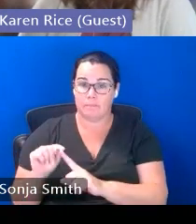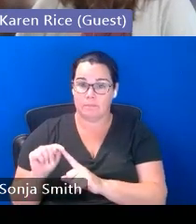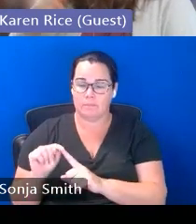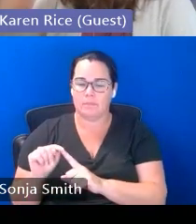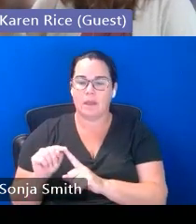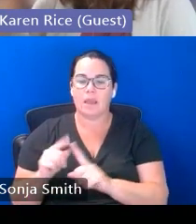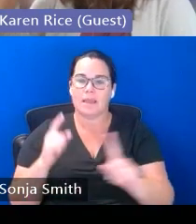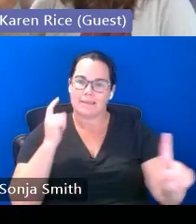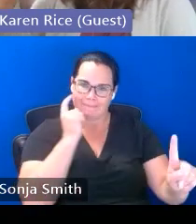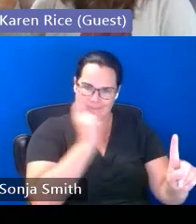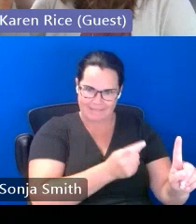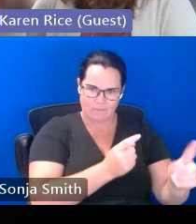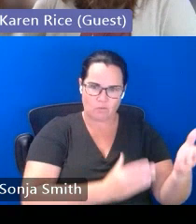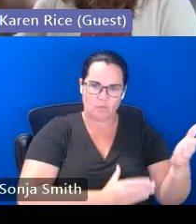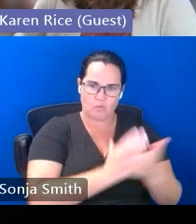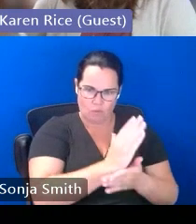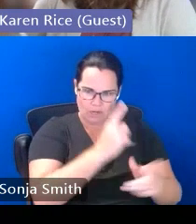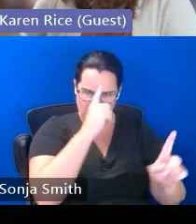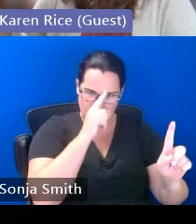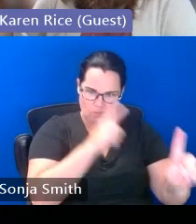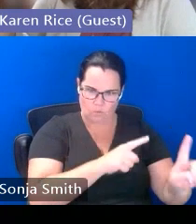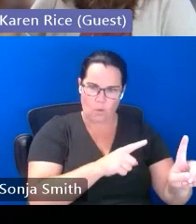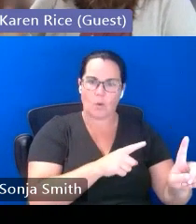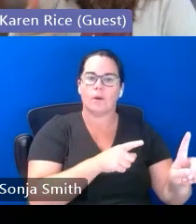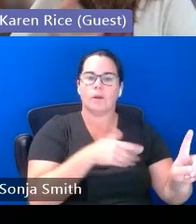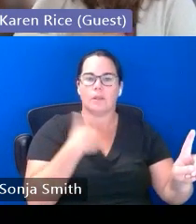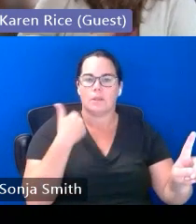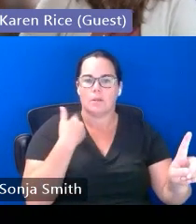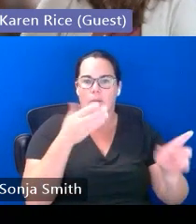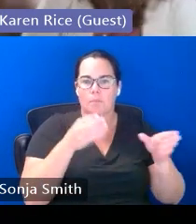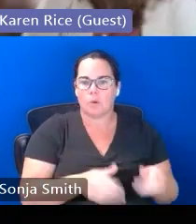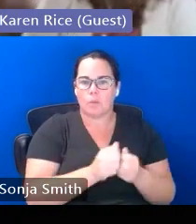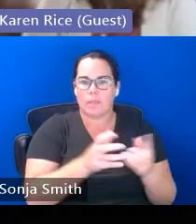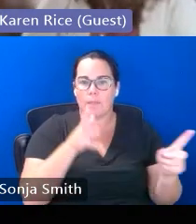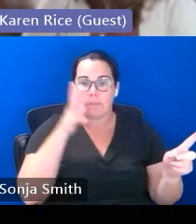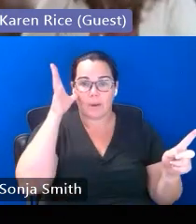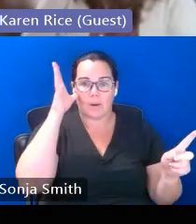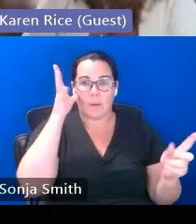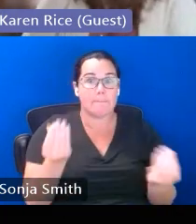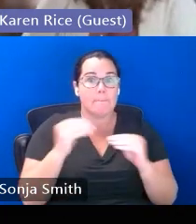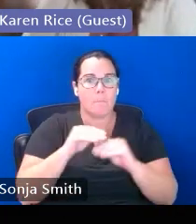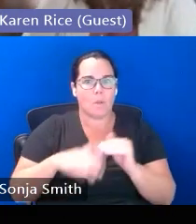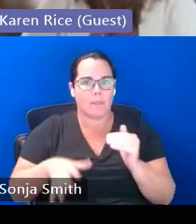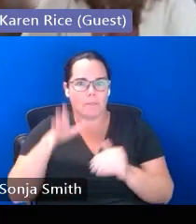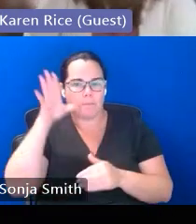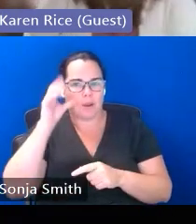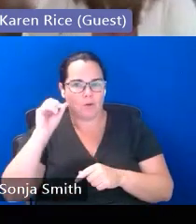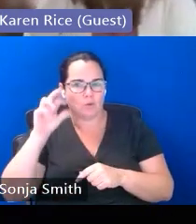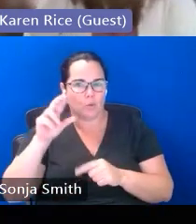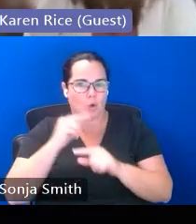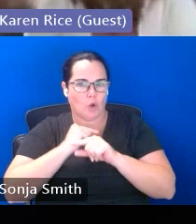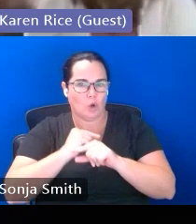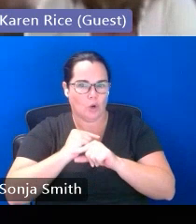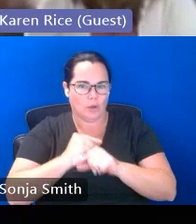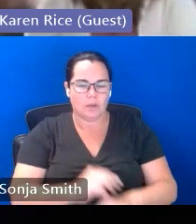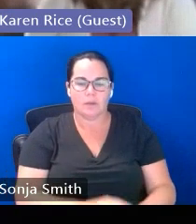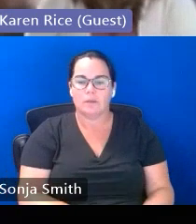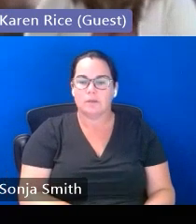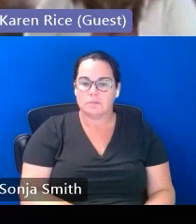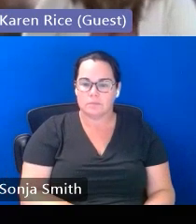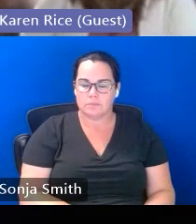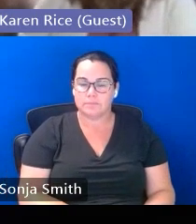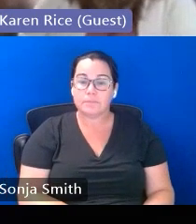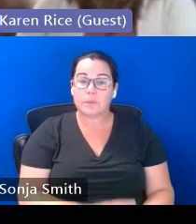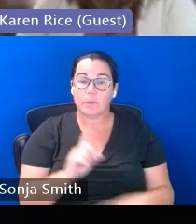unaccompanied youth above the rights of their parents or guardians now many of our unaccompanied youth again thinking about that immigration